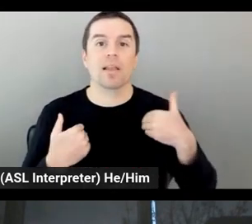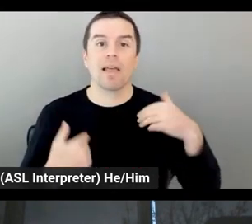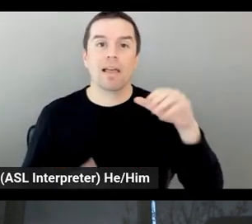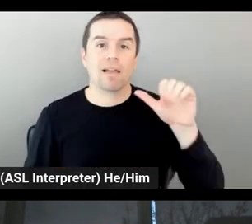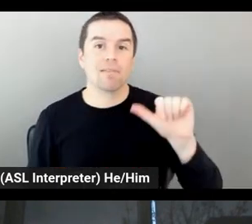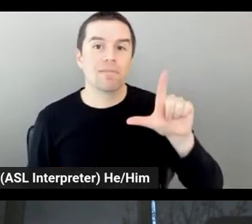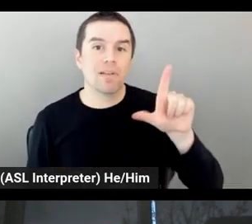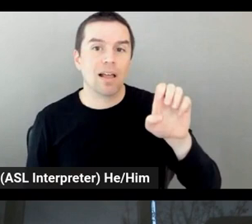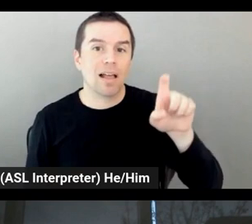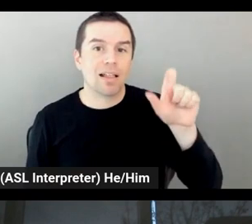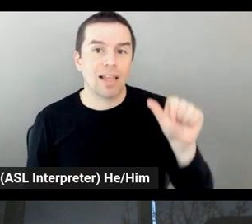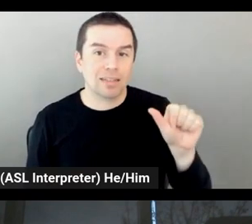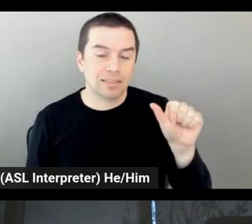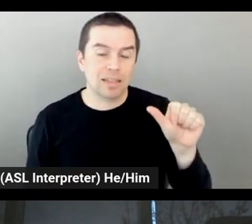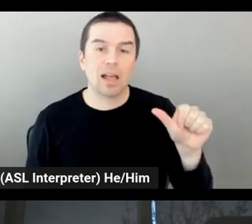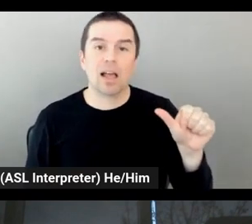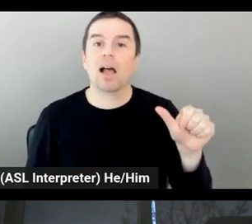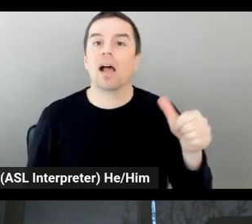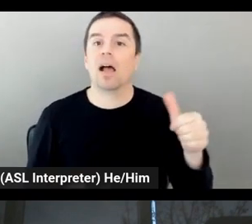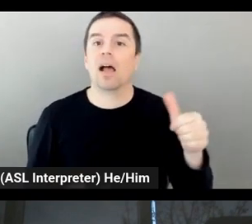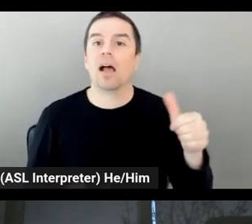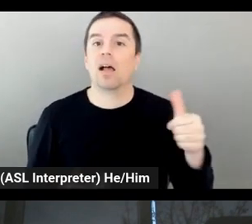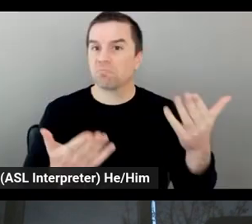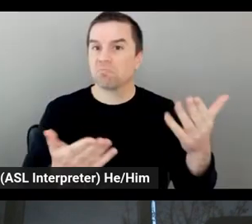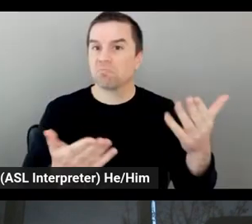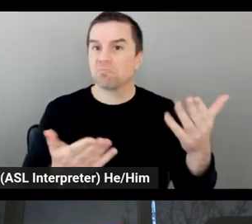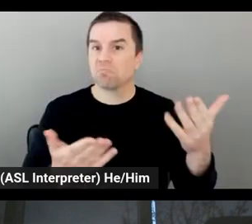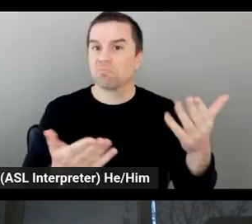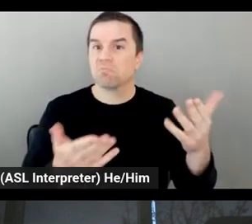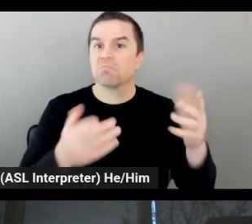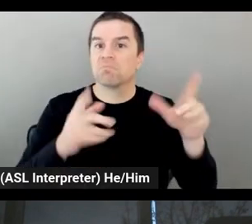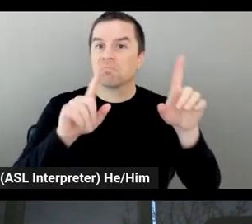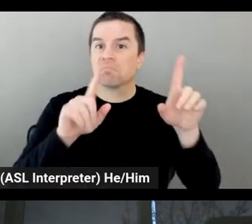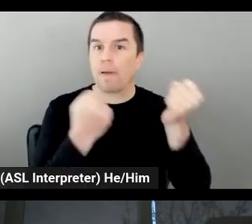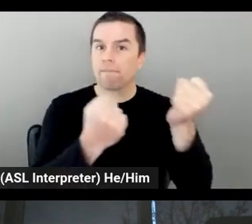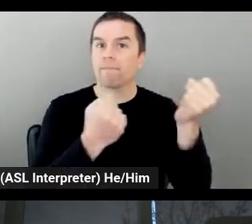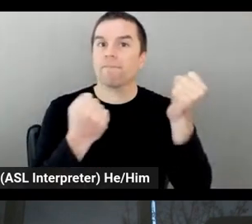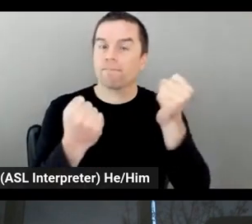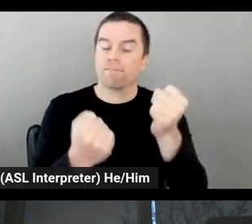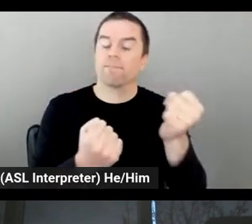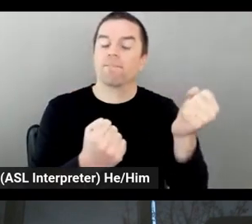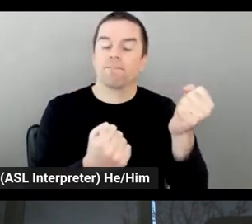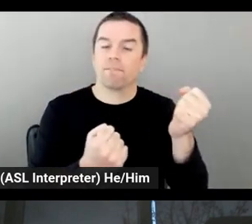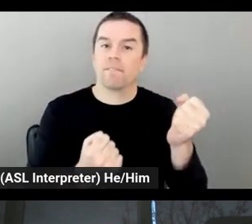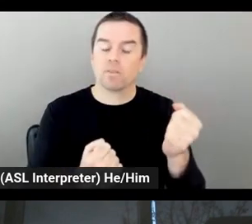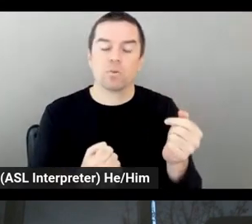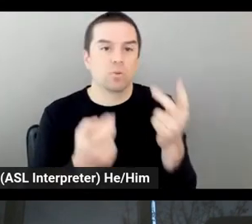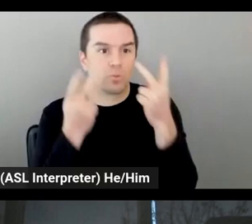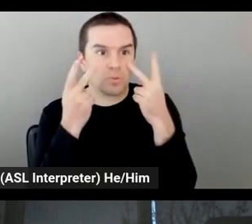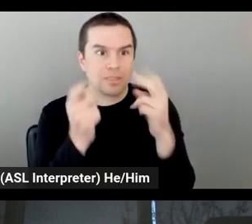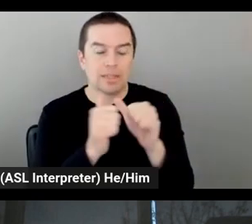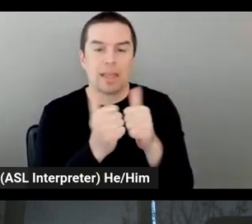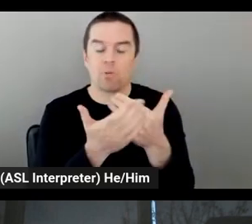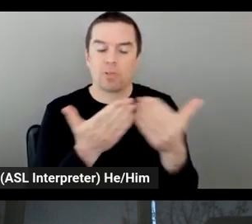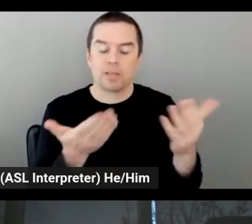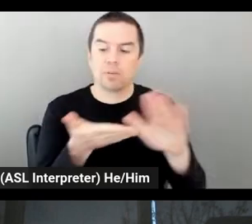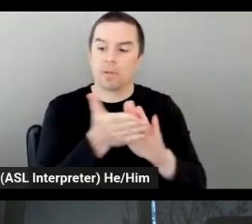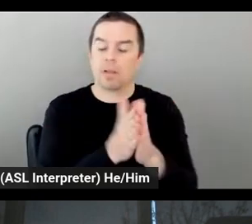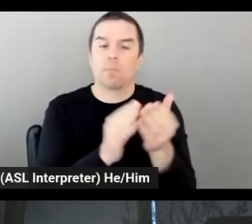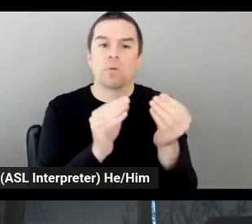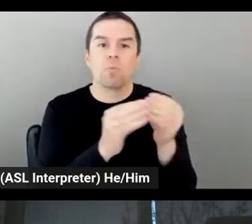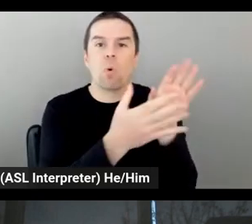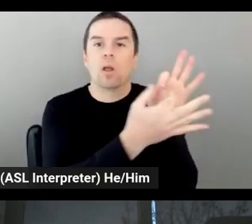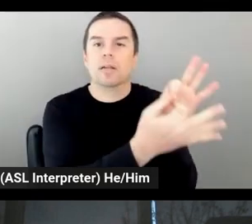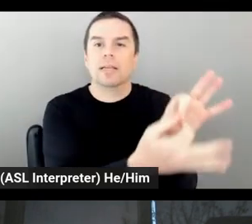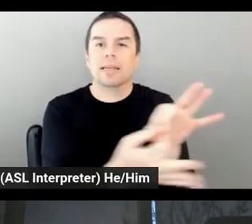test drive of a new car for a person. So, you see how the things are becoming interconnected, powered by AI, powered by powerful